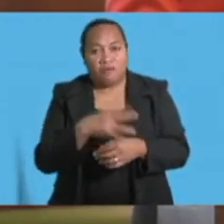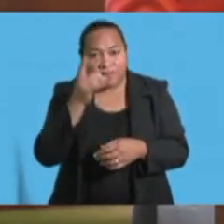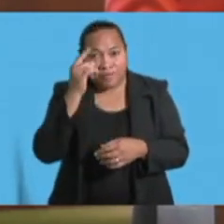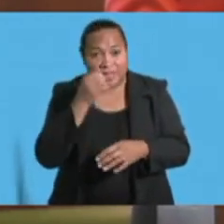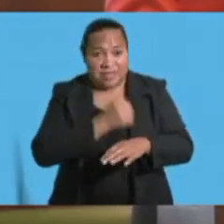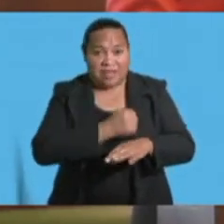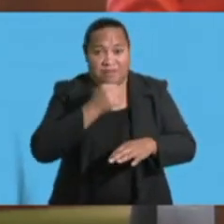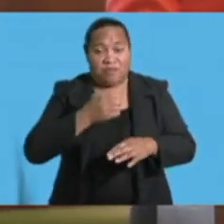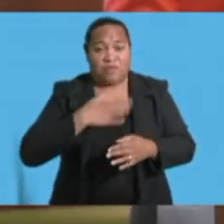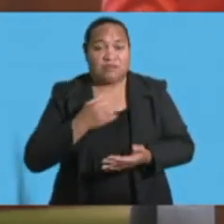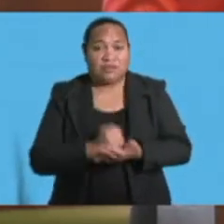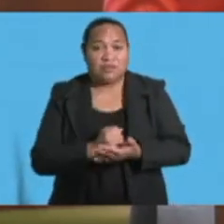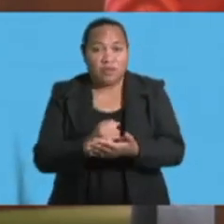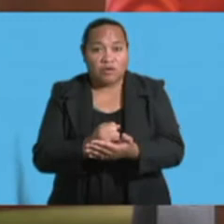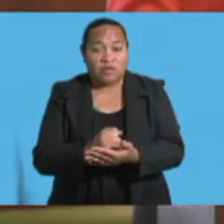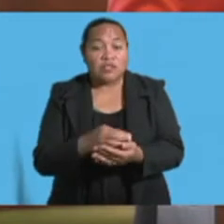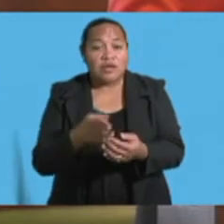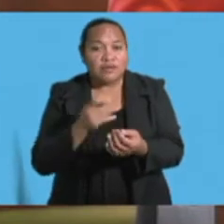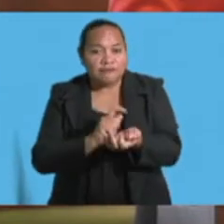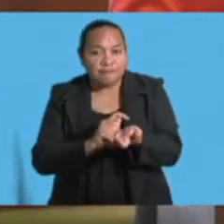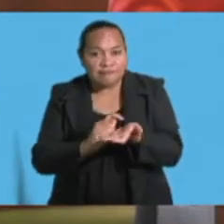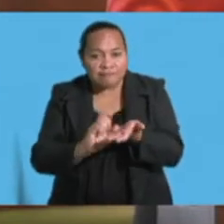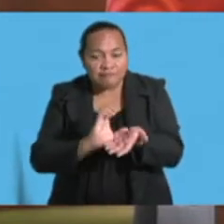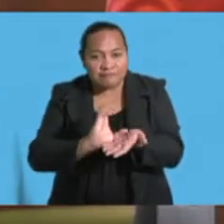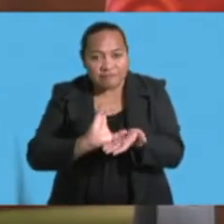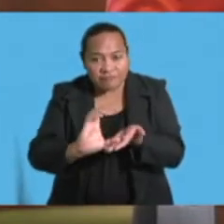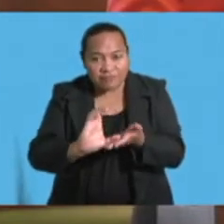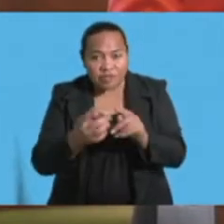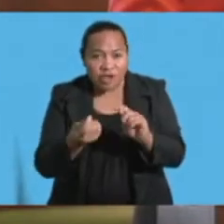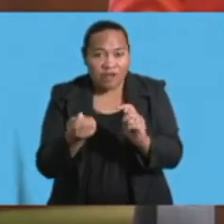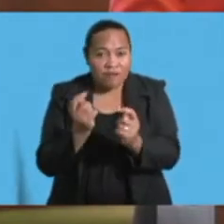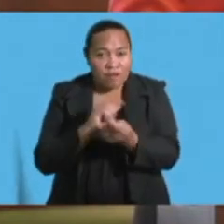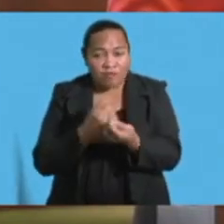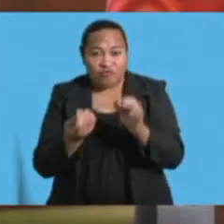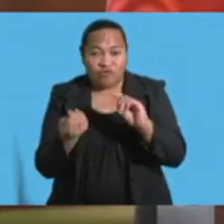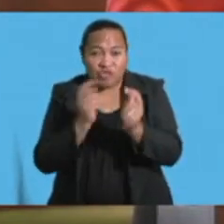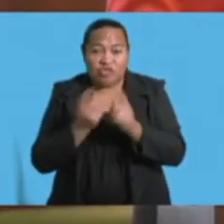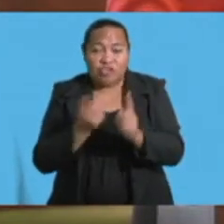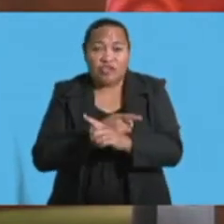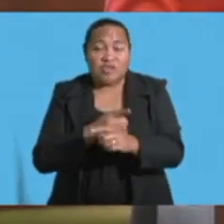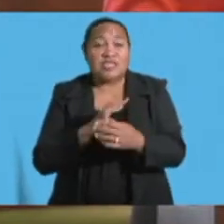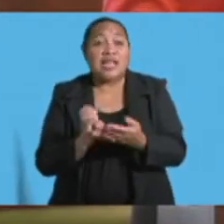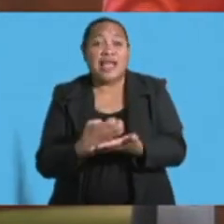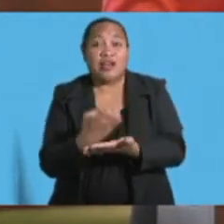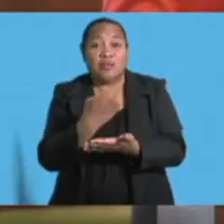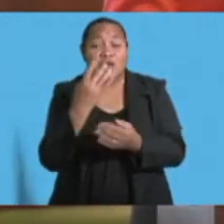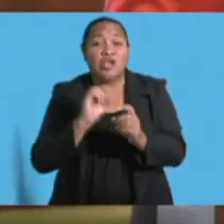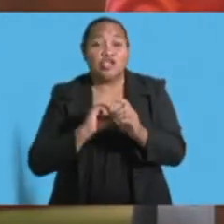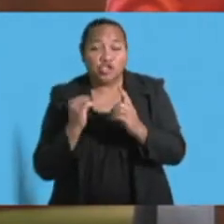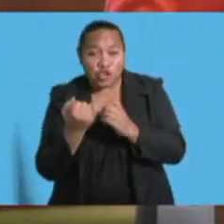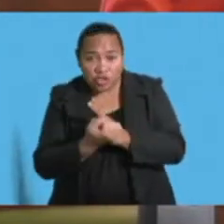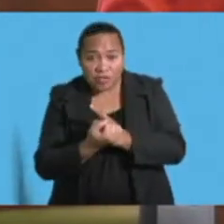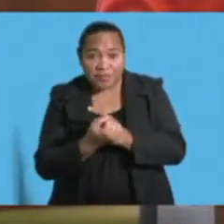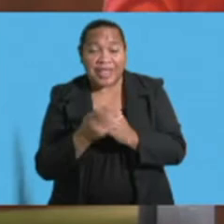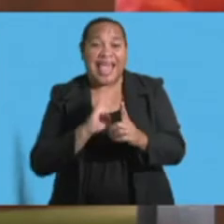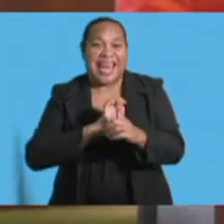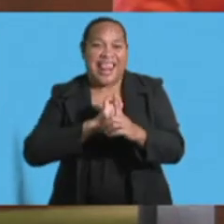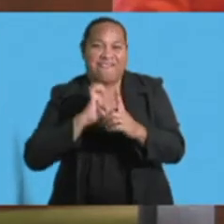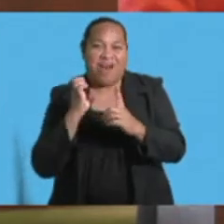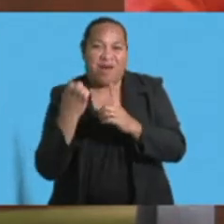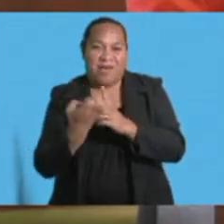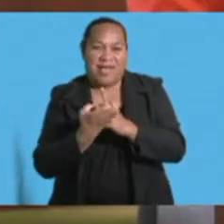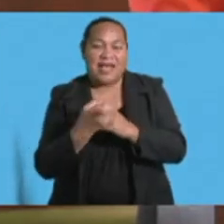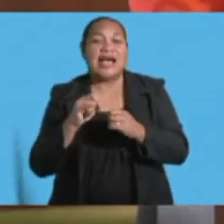to an indelible, transformative development that is economically, socially and environmentally sustainable.